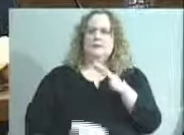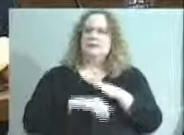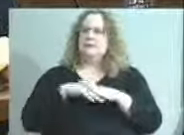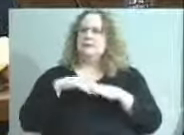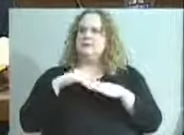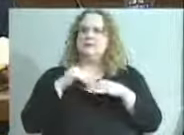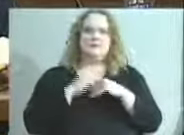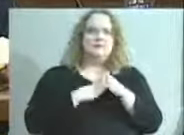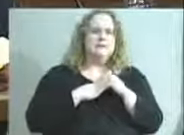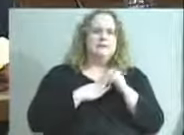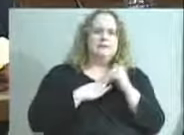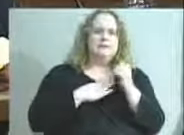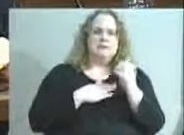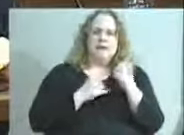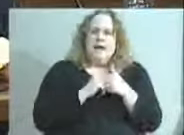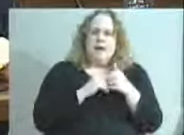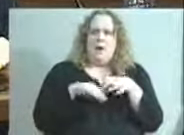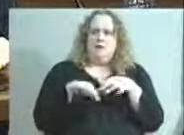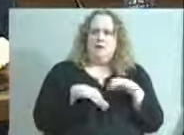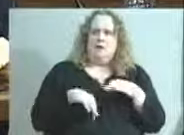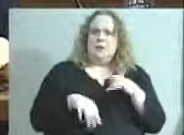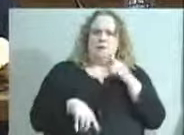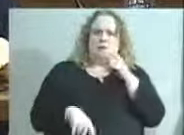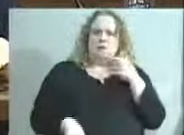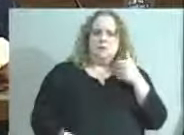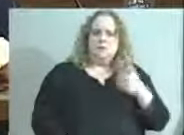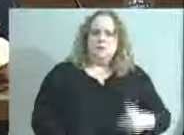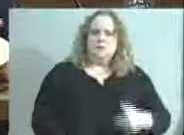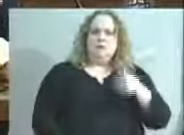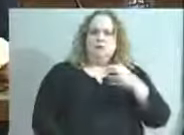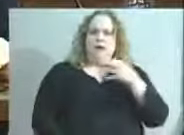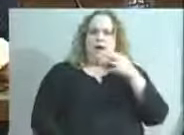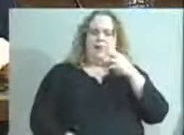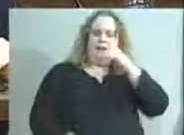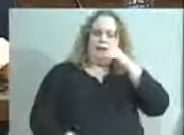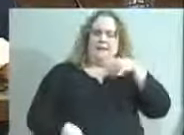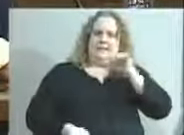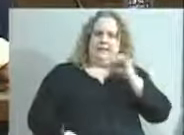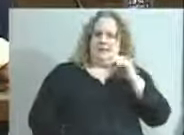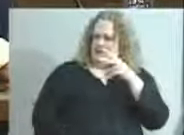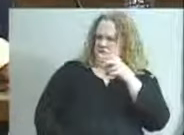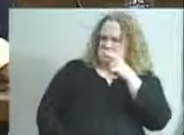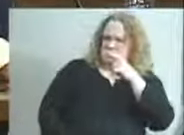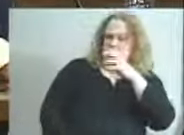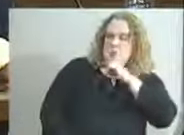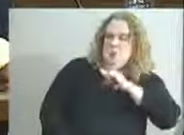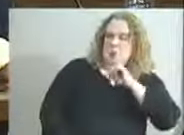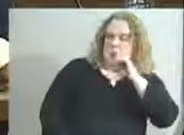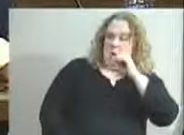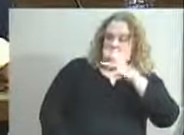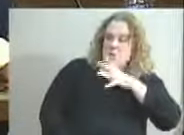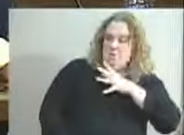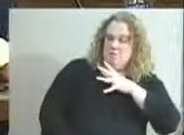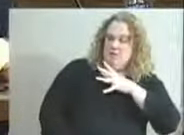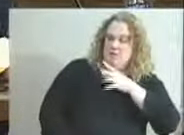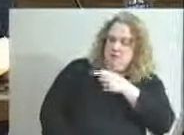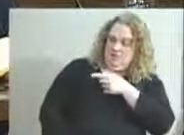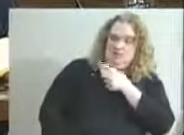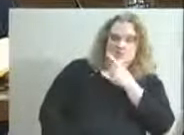I didn't know how to explain who I was, and these kids kept looking at this strange old woman following another child around.